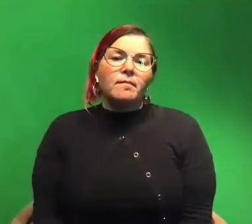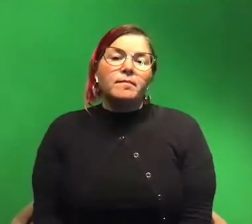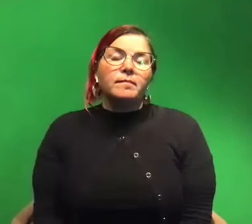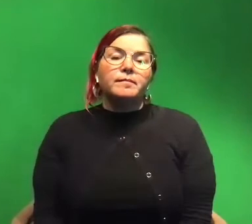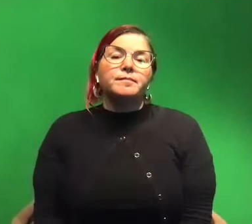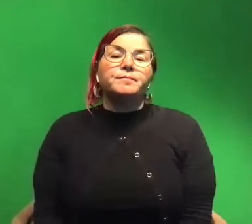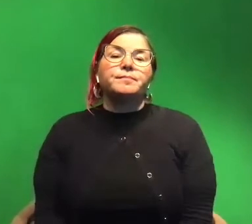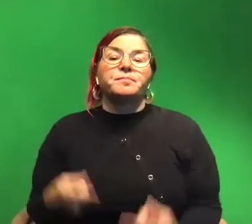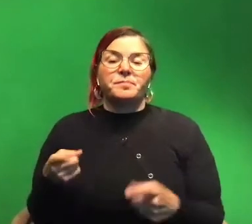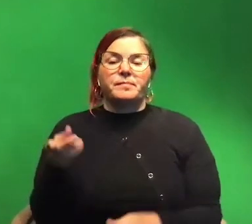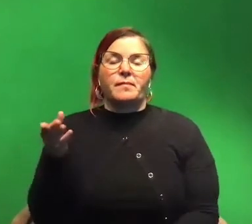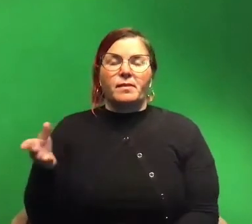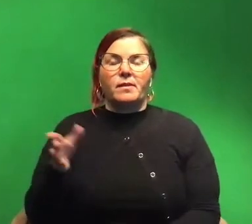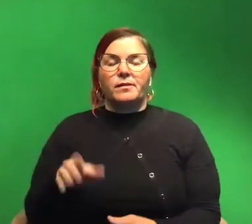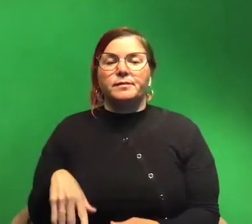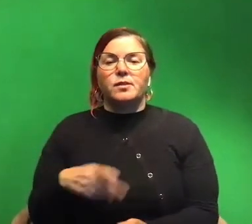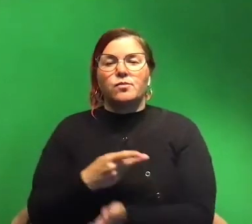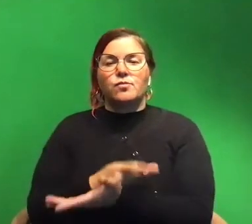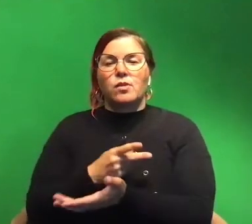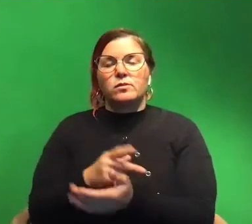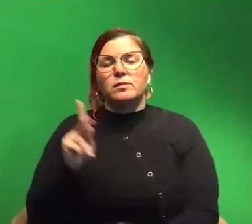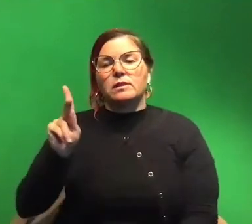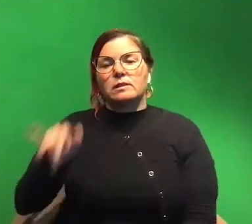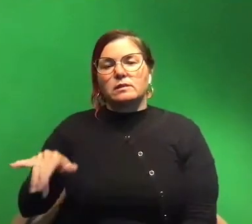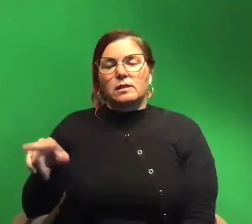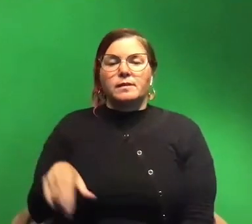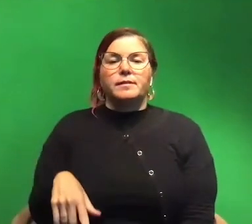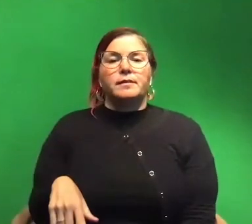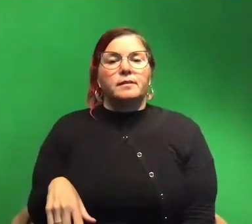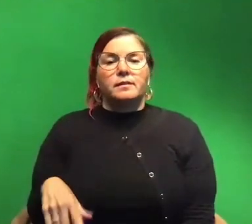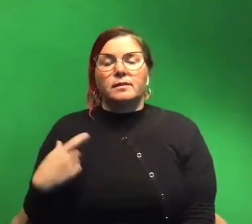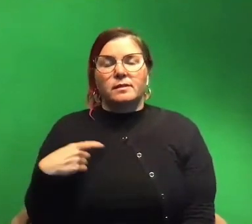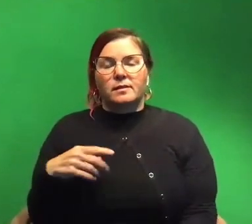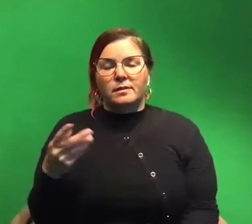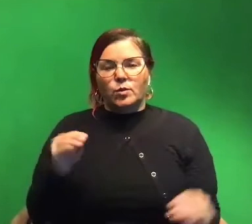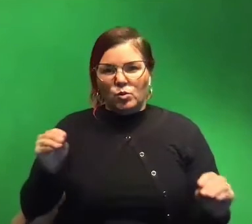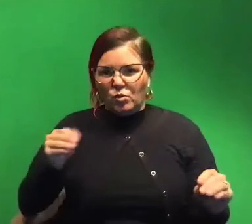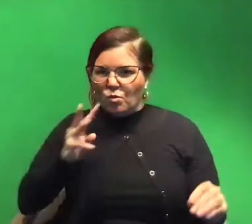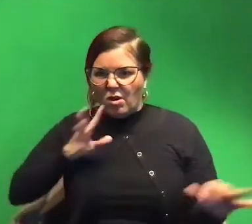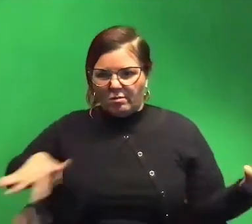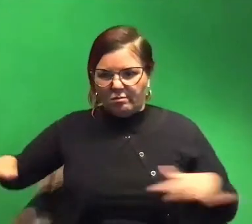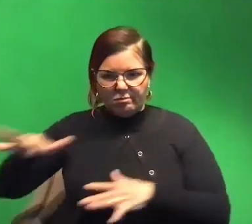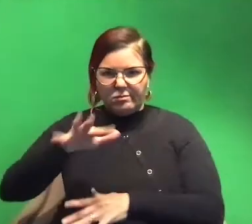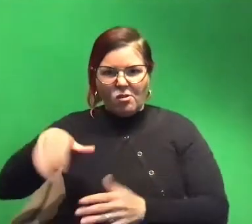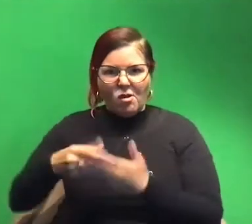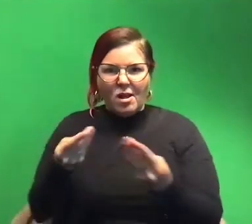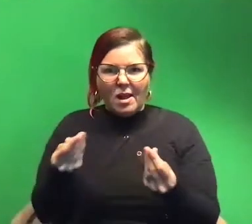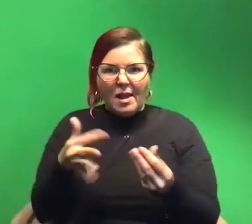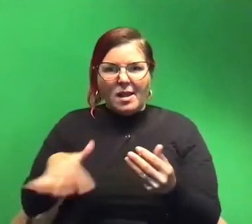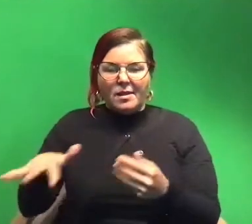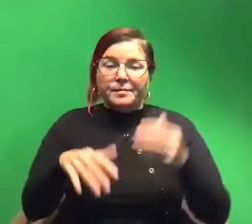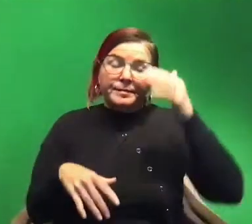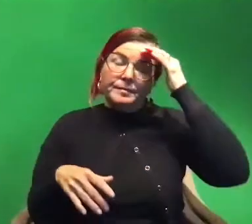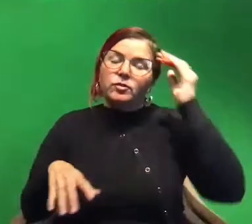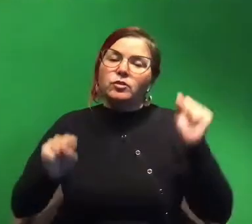was there I took I was in Kentucky. was I was totally landlocked in Kentucky and I told um or I took a marine